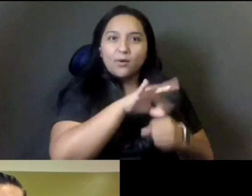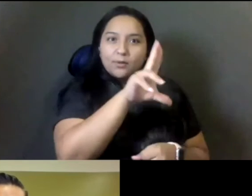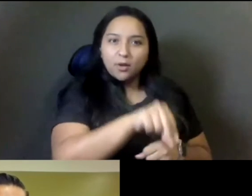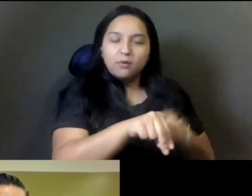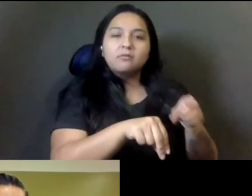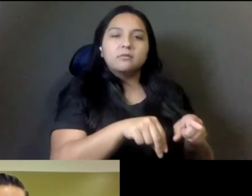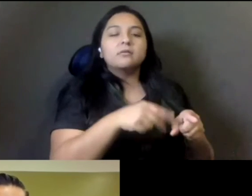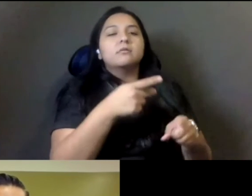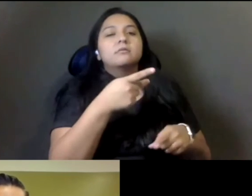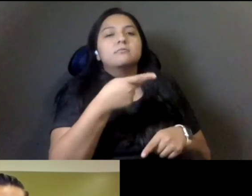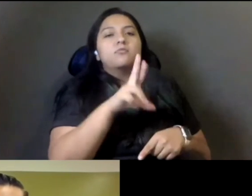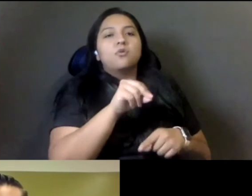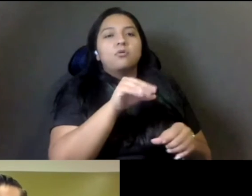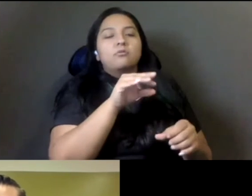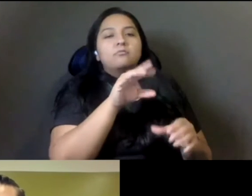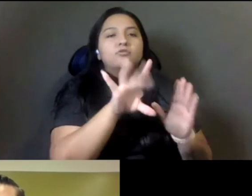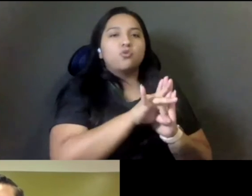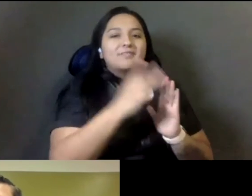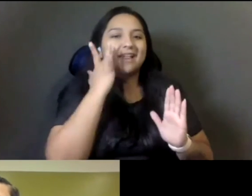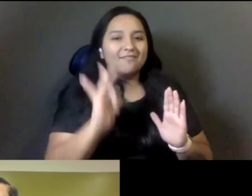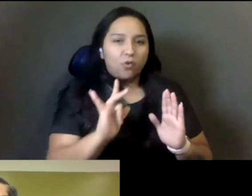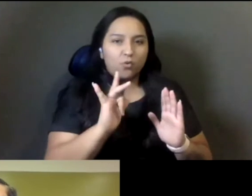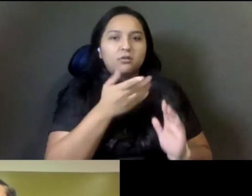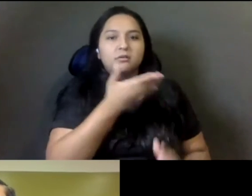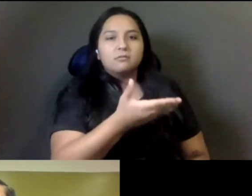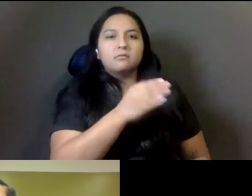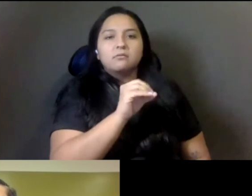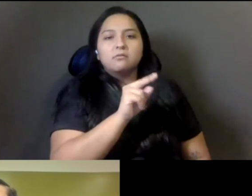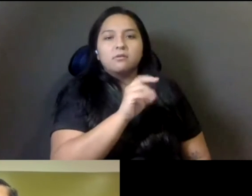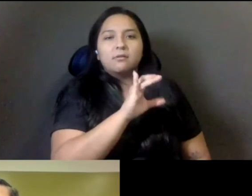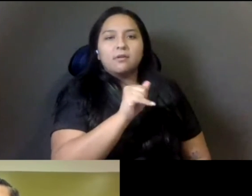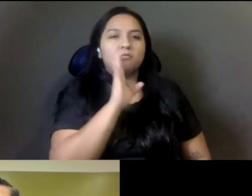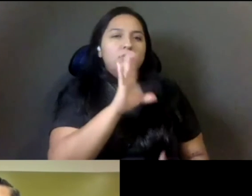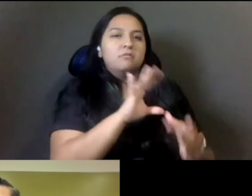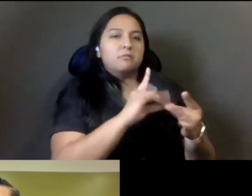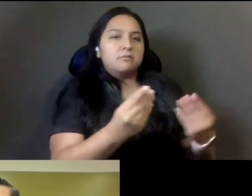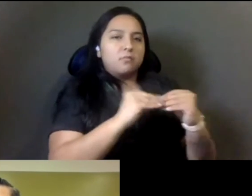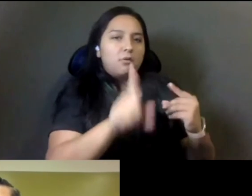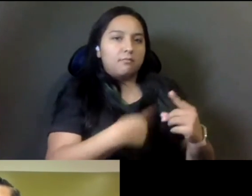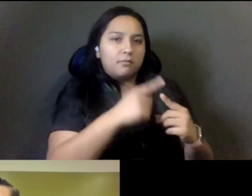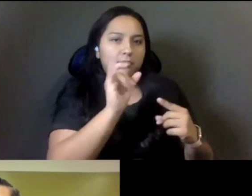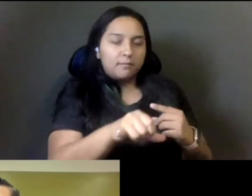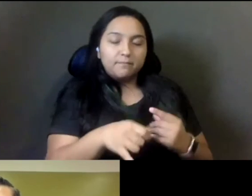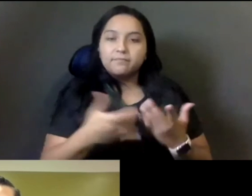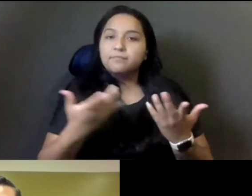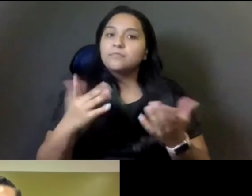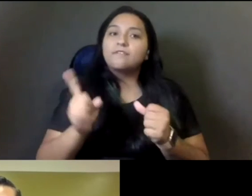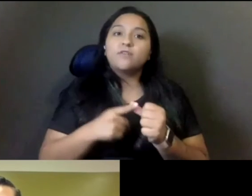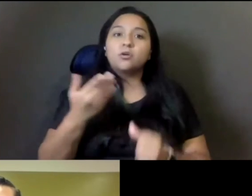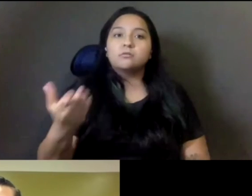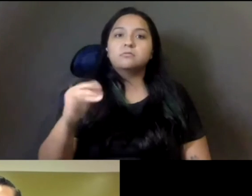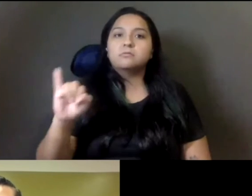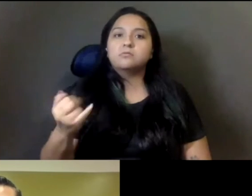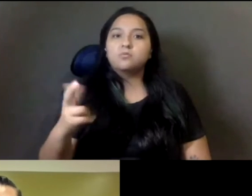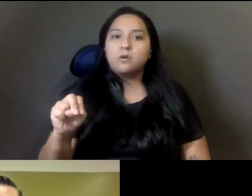Eric Alfaro from the Newsom Stop the Republican Repolve campaign. So first, Juan, I want to turn it over to you. If you want to do a quick summary